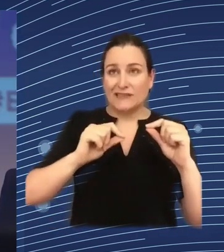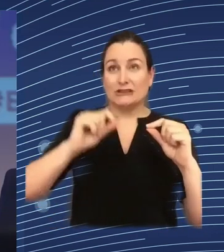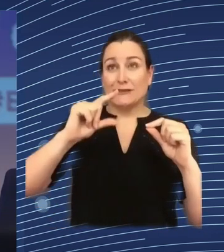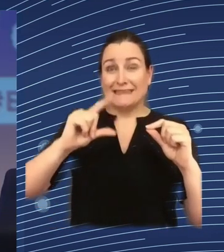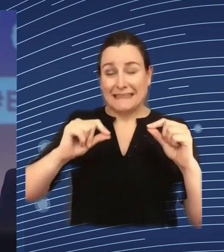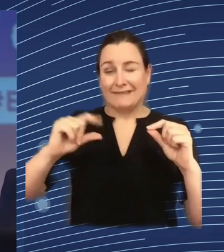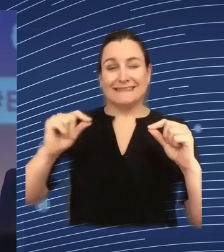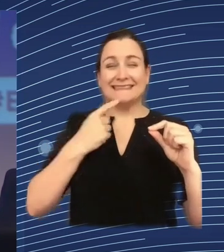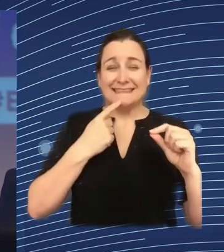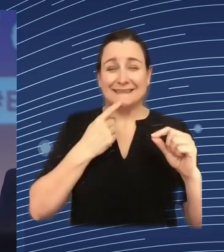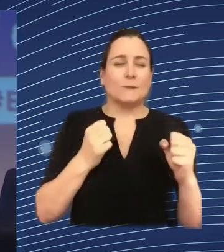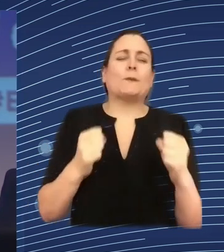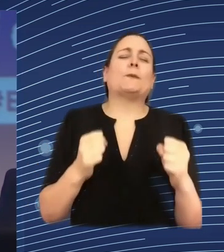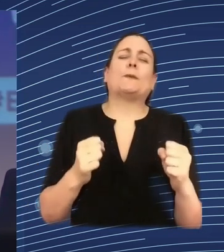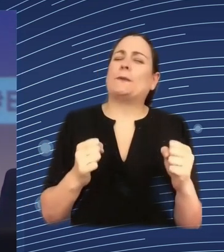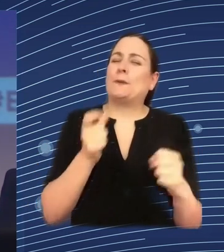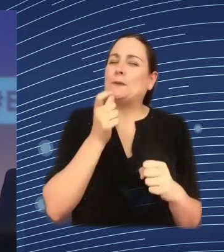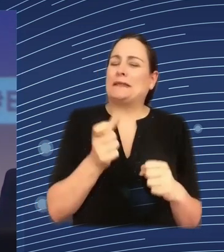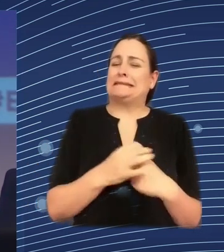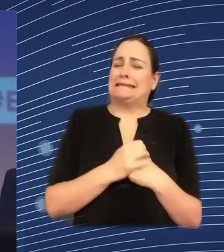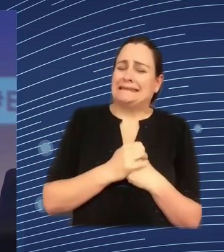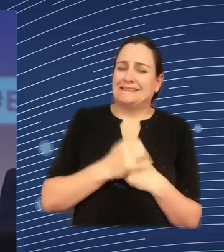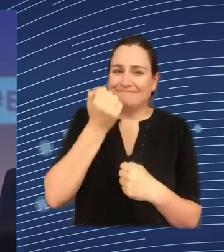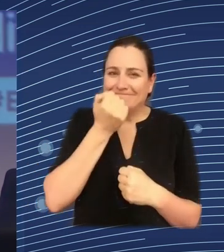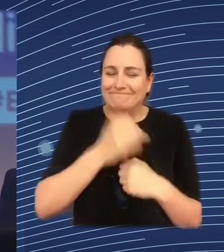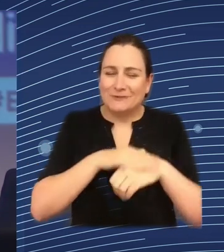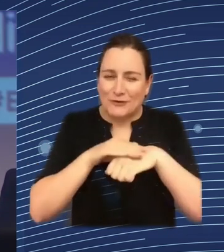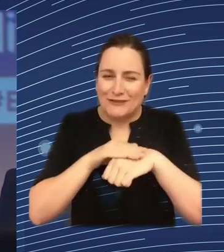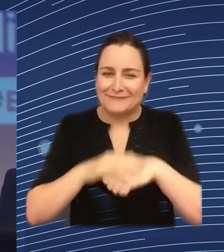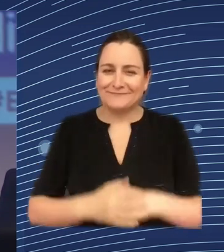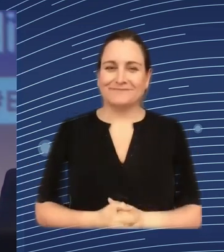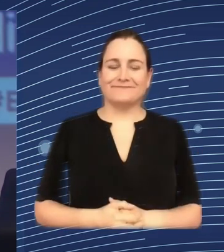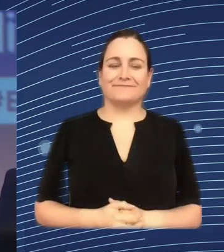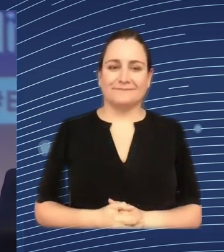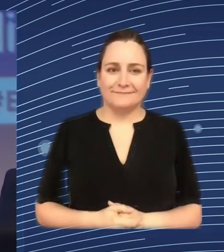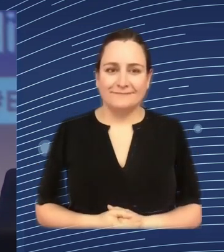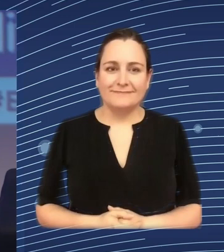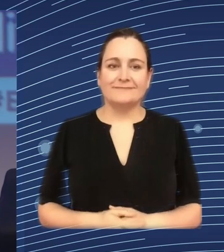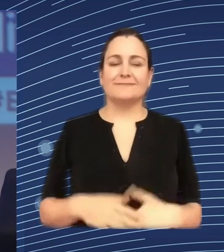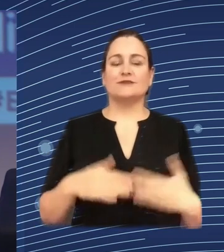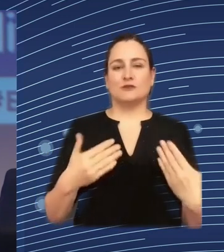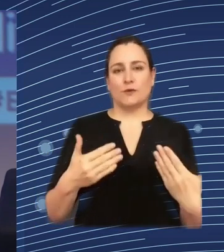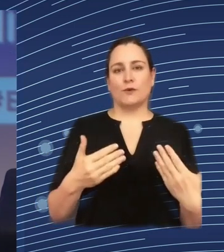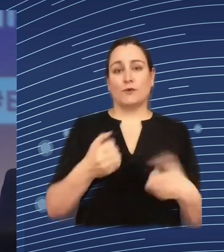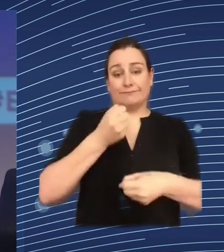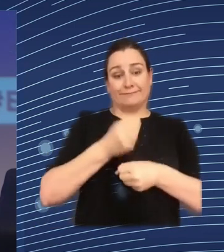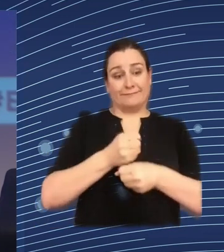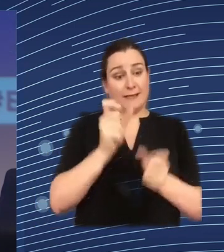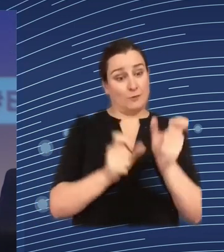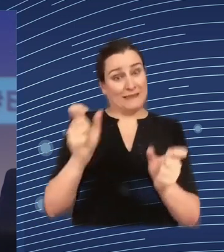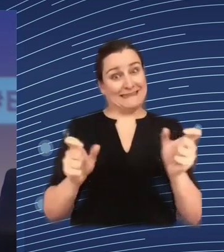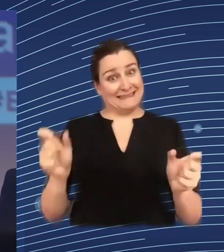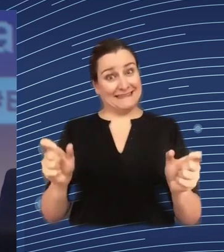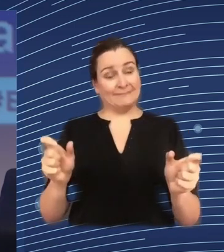really difficult the resolution states an employee data protection law must be sufficiently